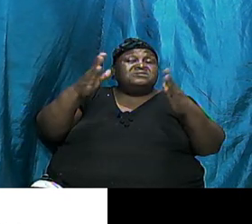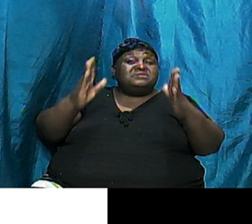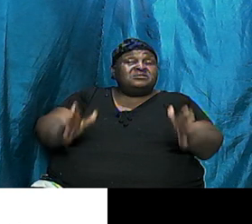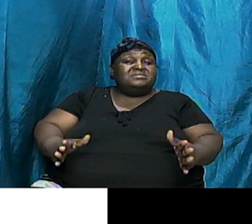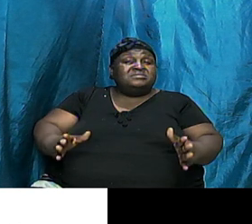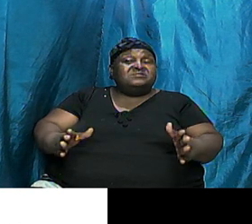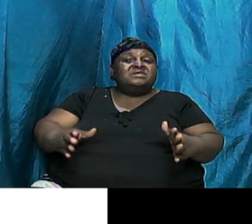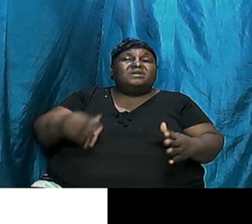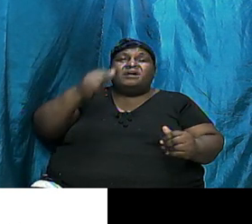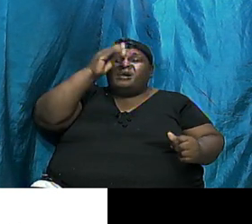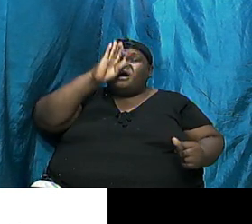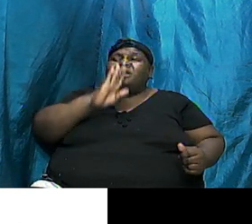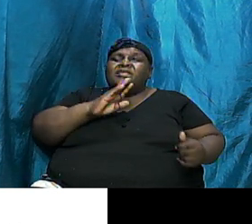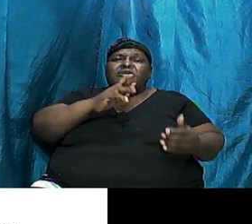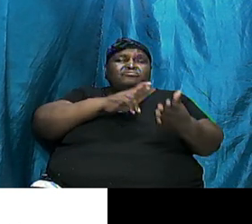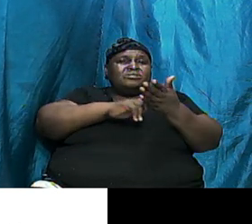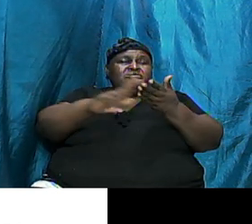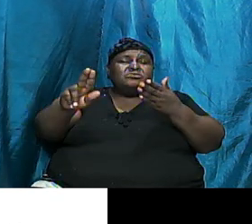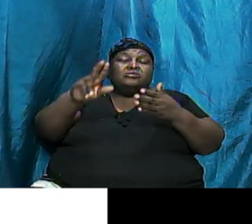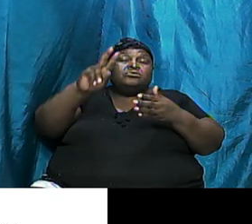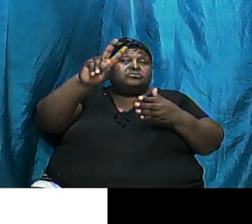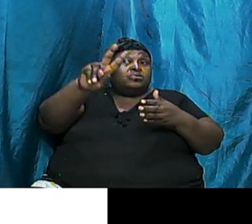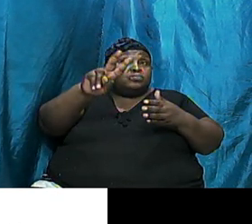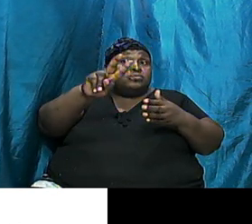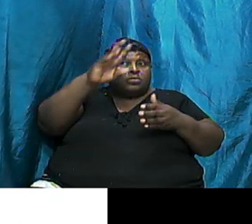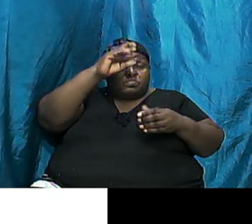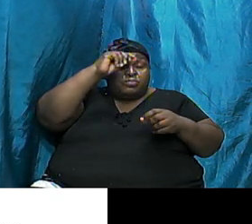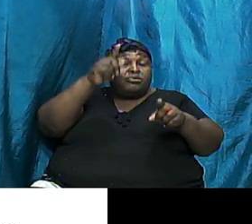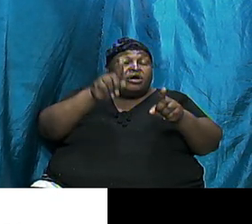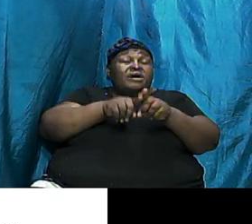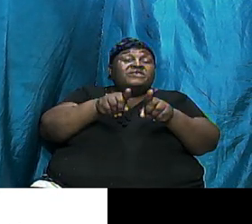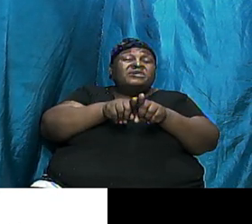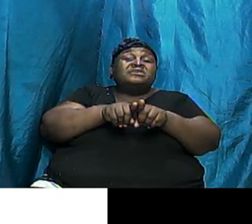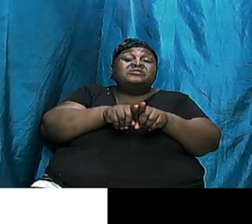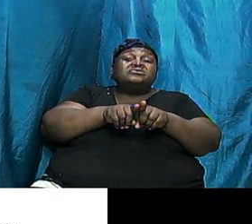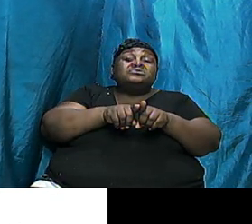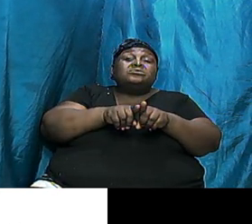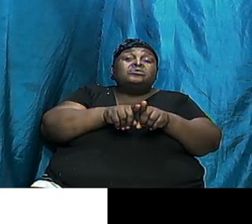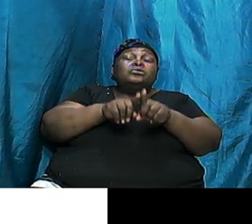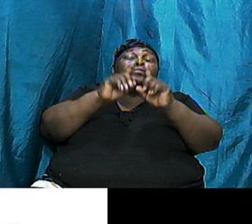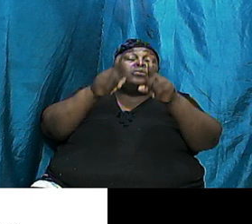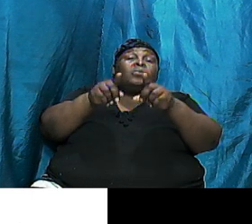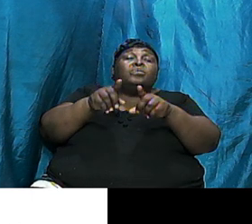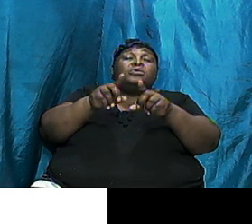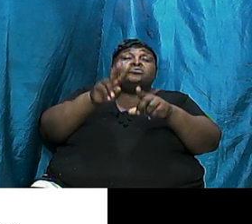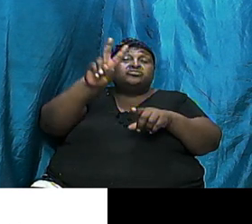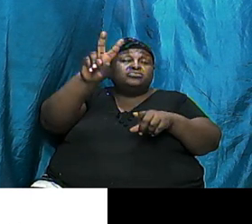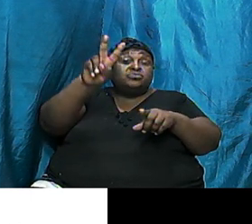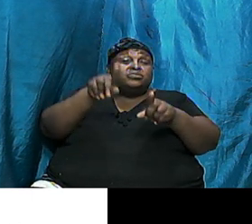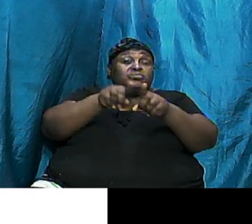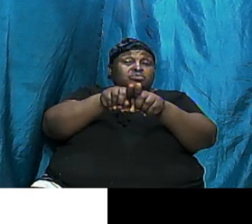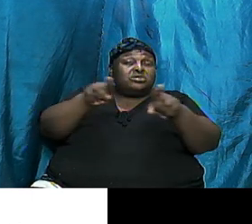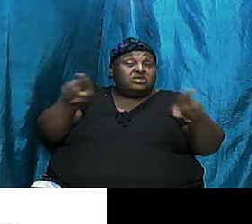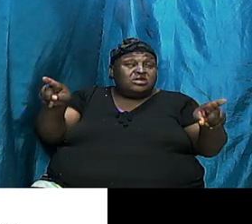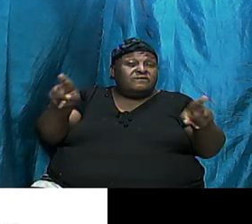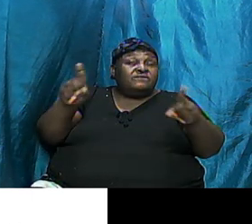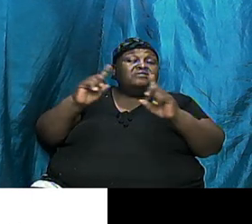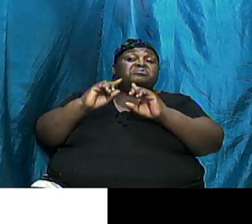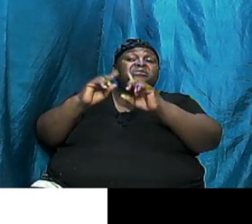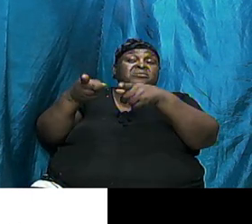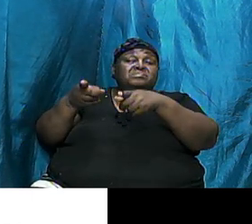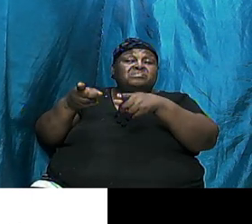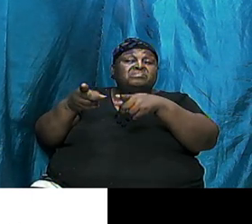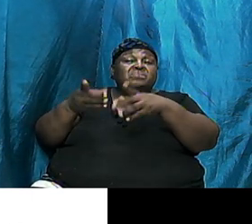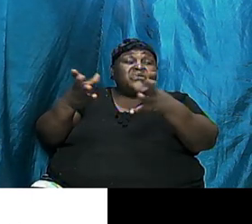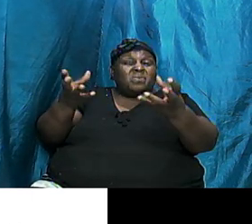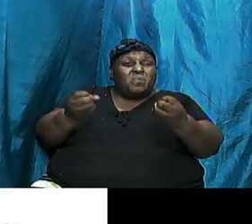brothers going two different directions. One sinful, one righteous. One want God, one